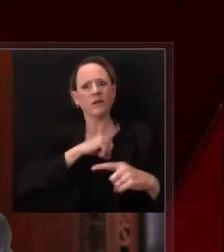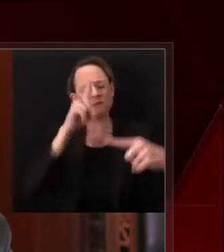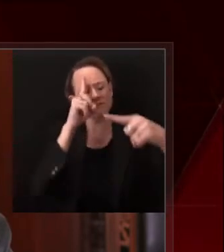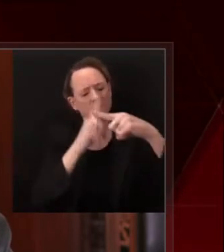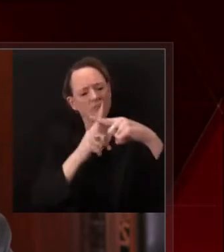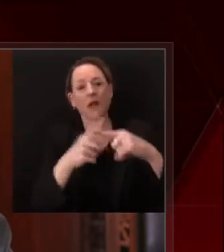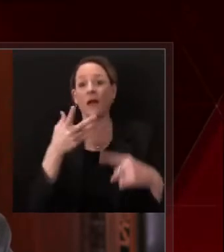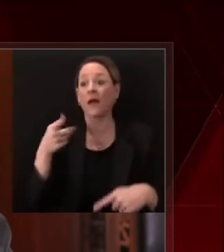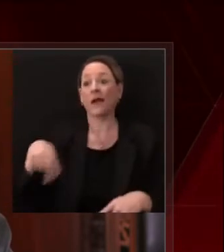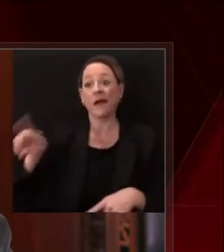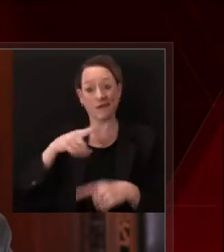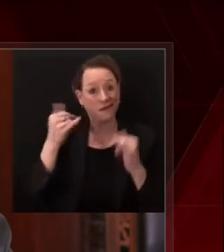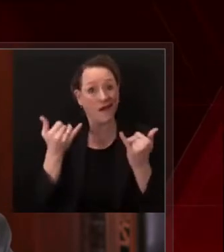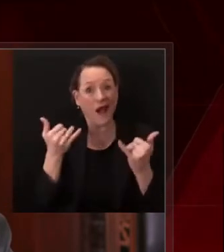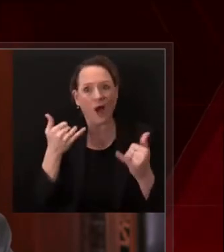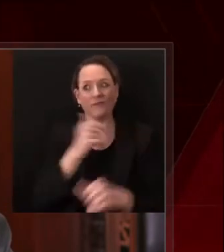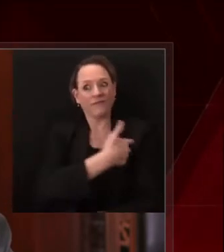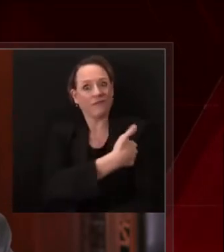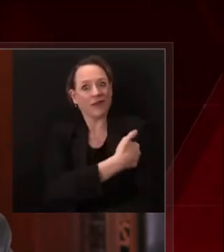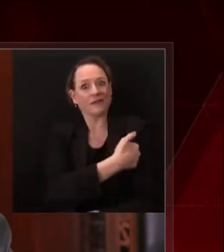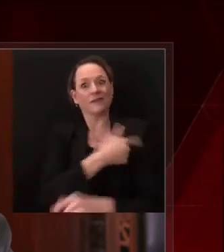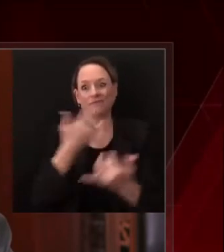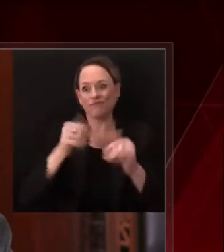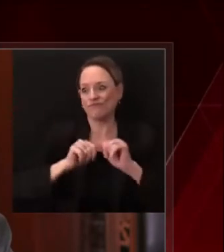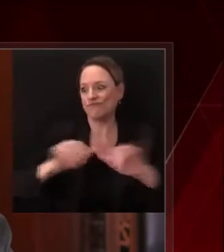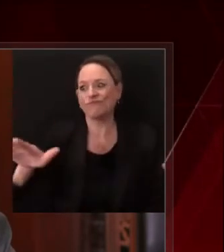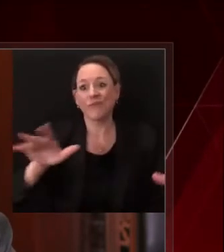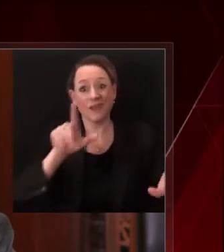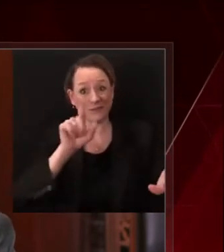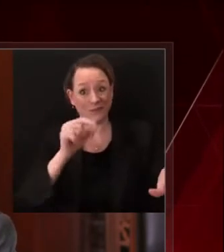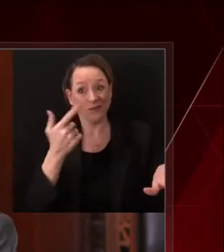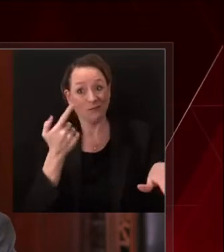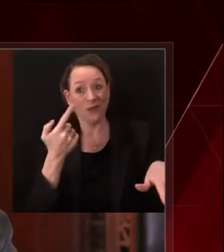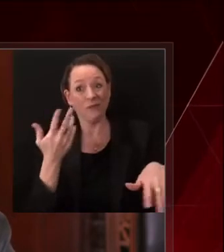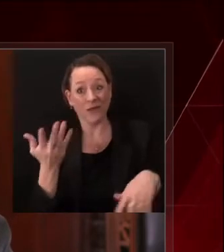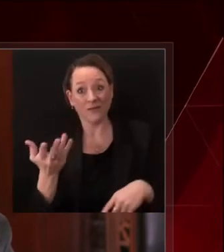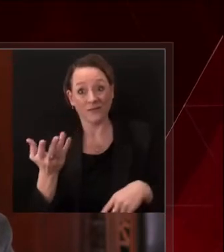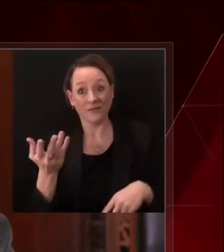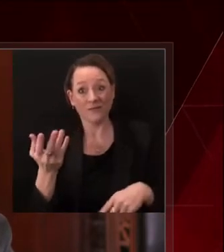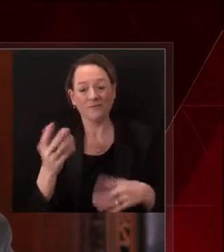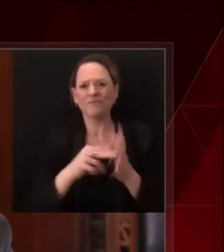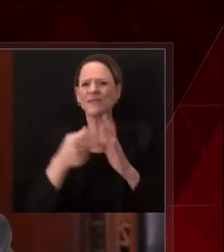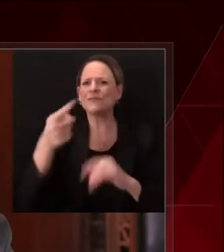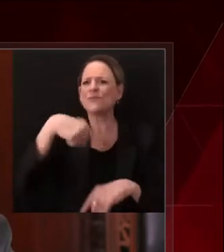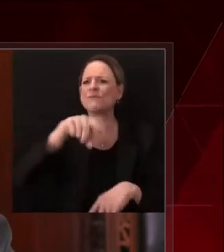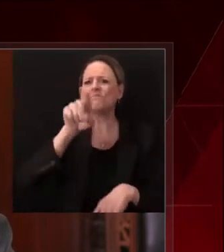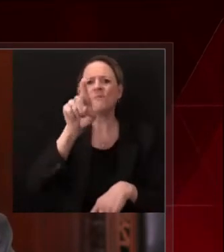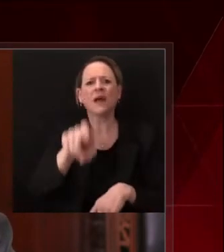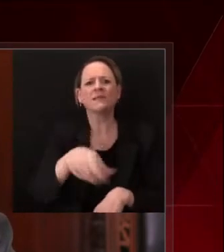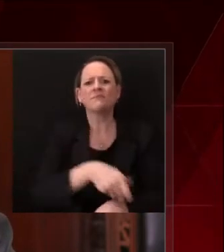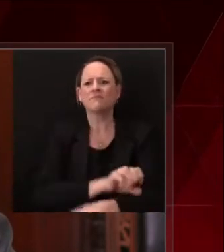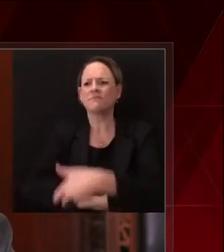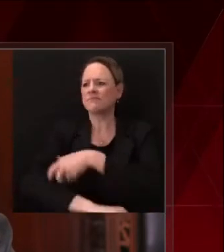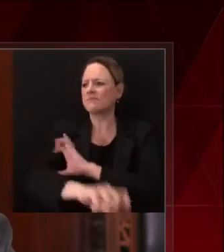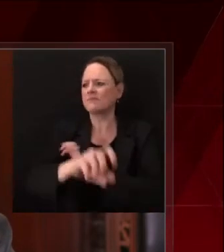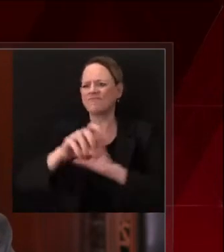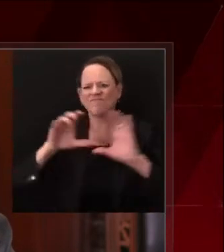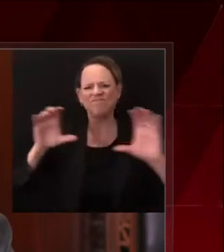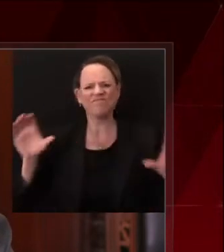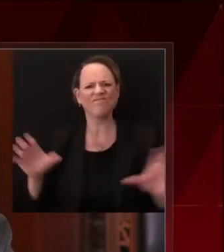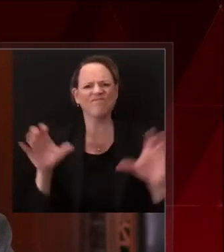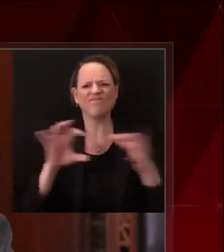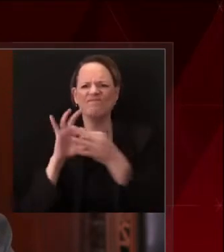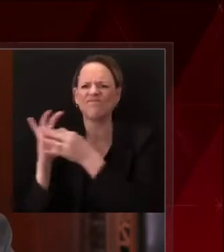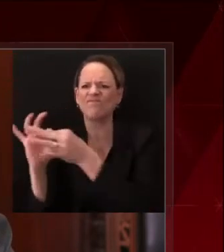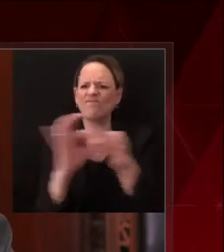we need to buckle down and get through this together until then but as we look forward to that vaccine we also know